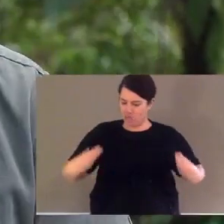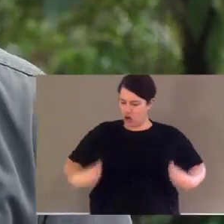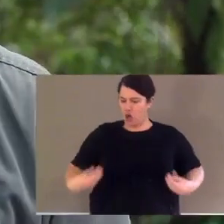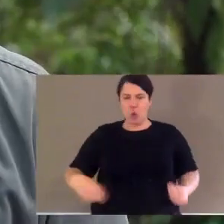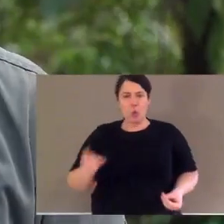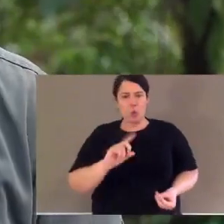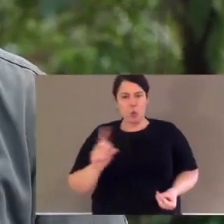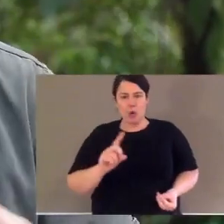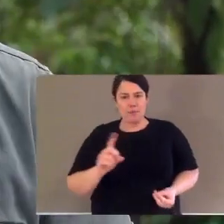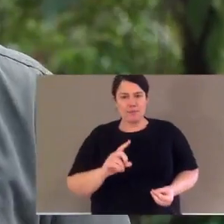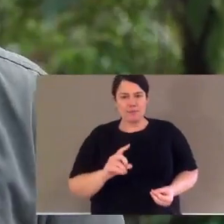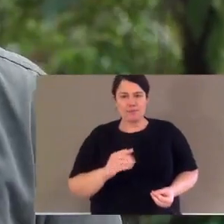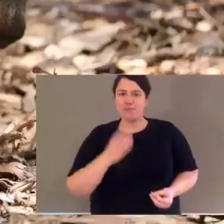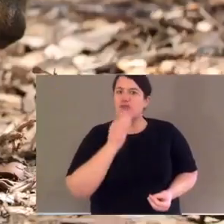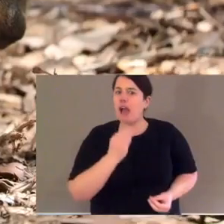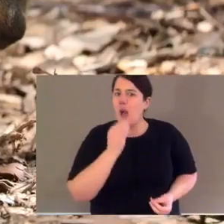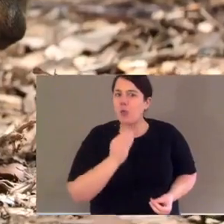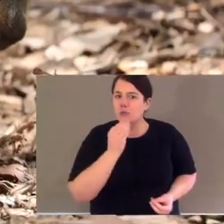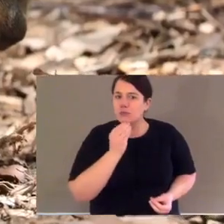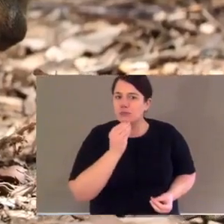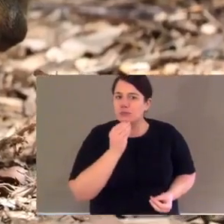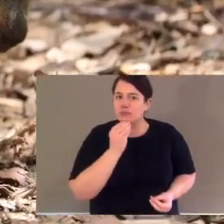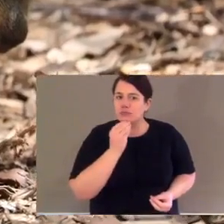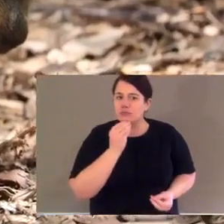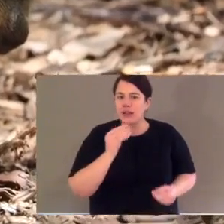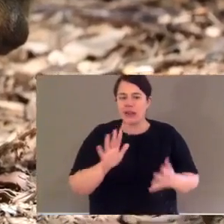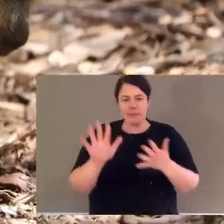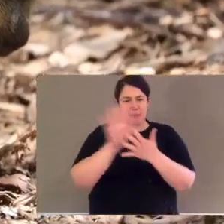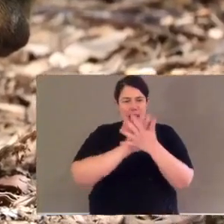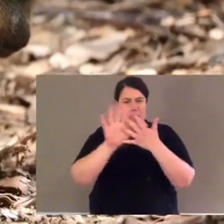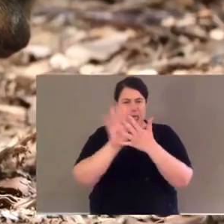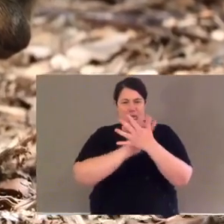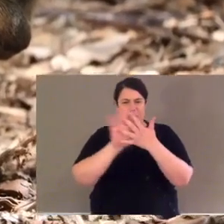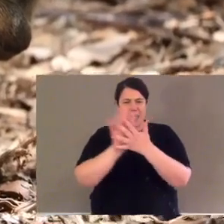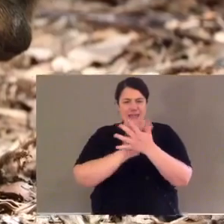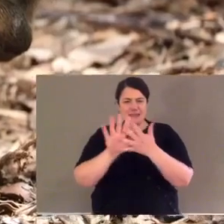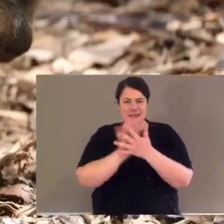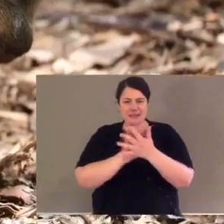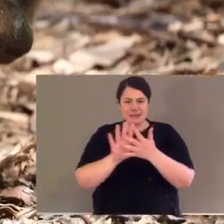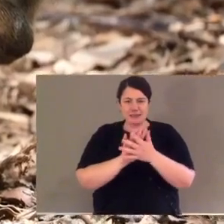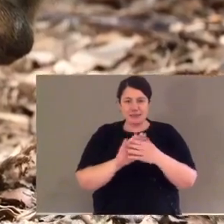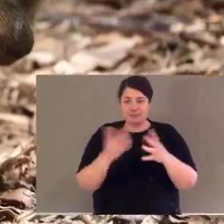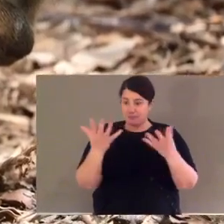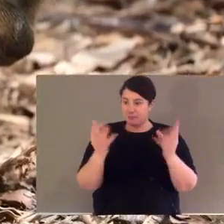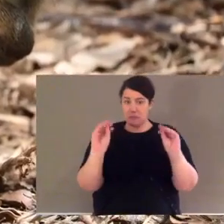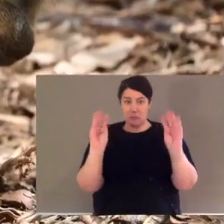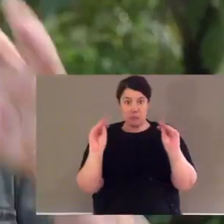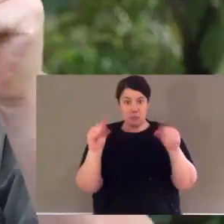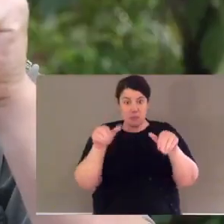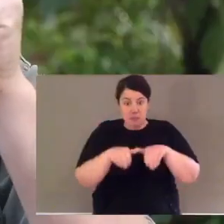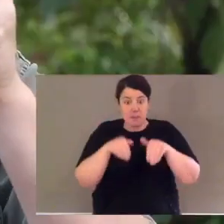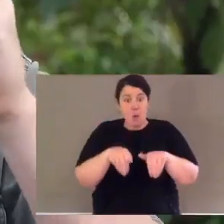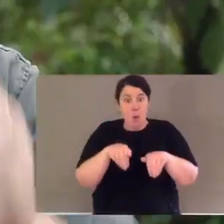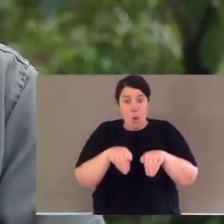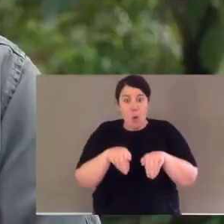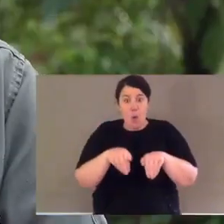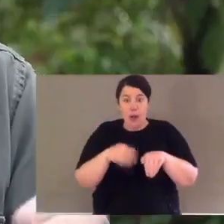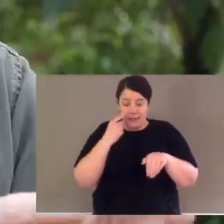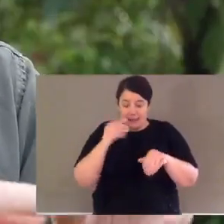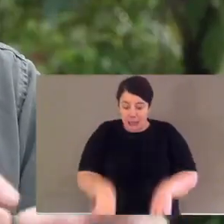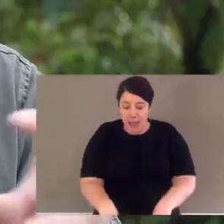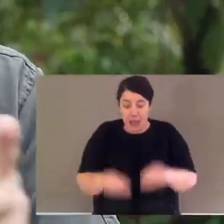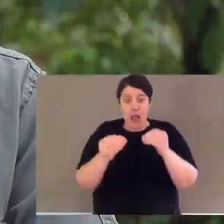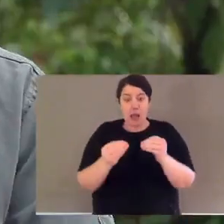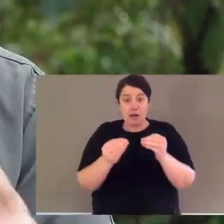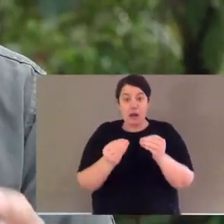let's have a look at the camouflage, the fur. It's very basic, but it's brown, and it blends in with the background, up to their front little paws,